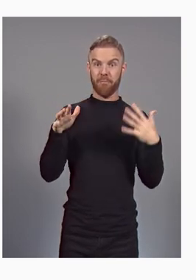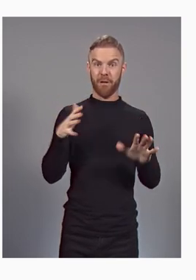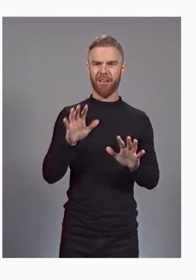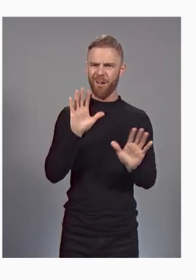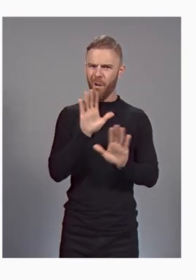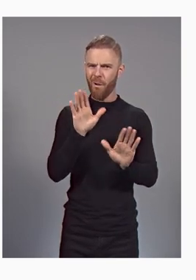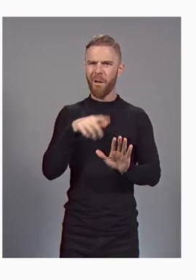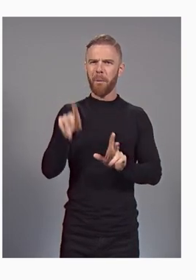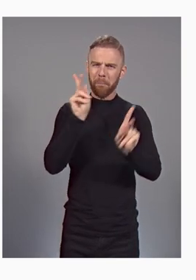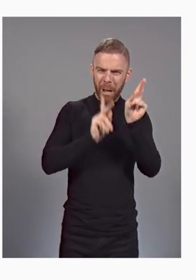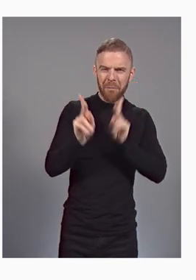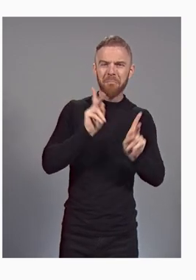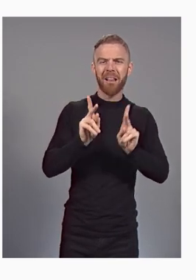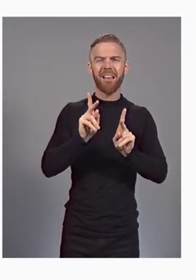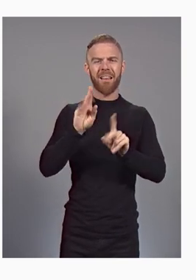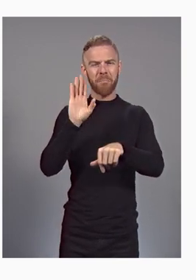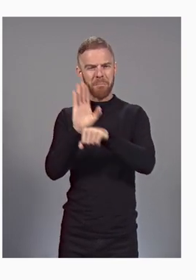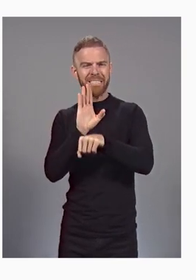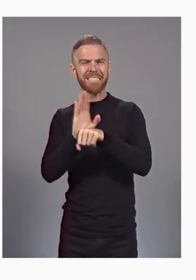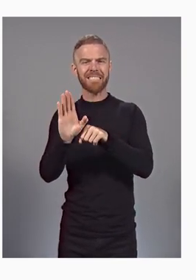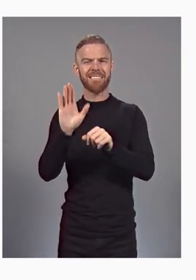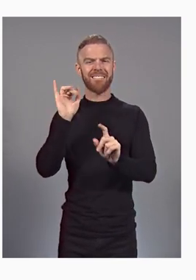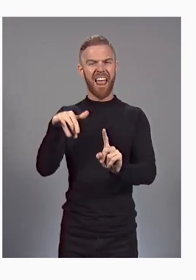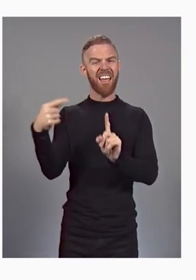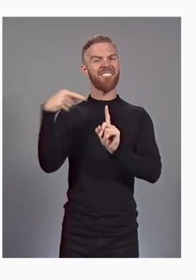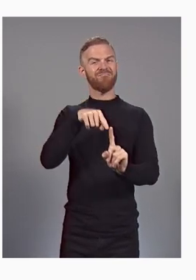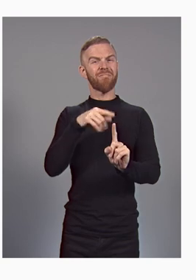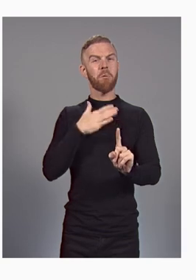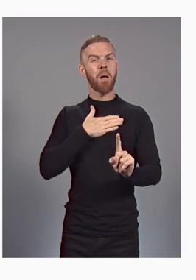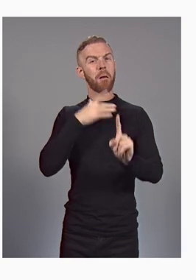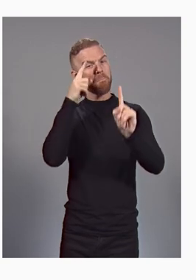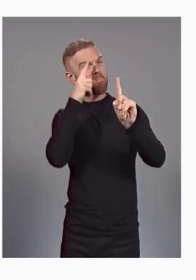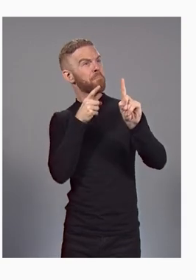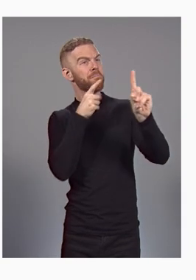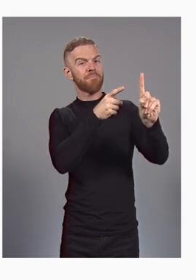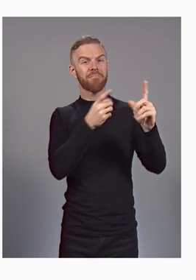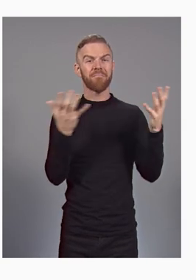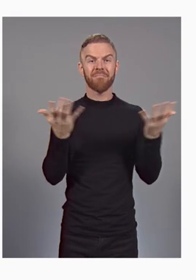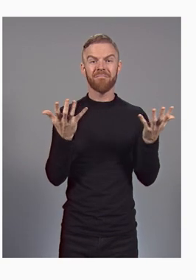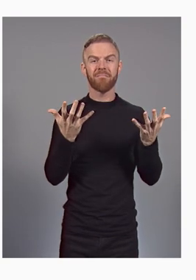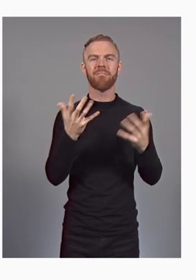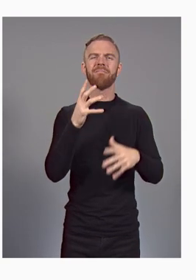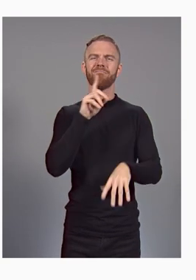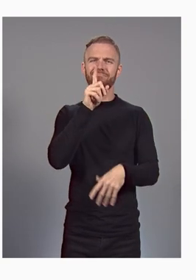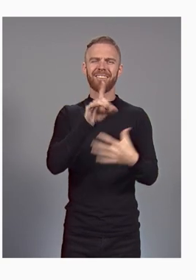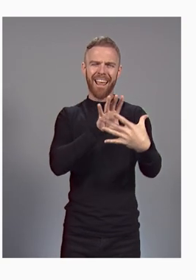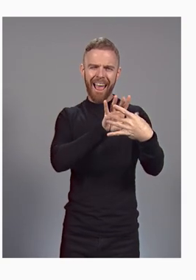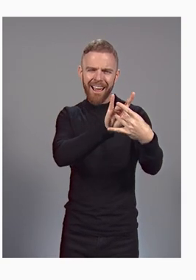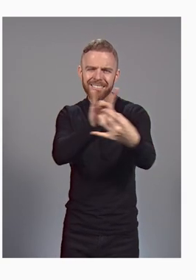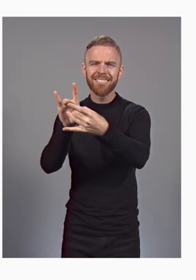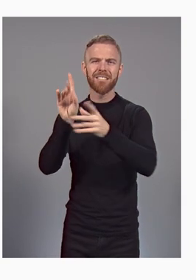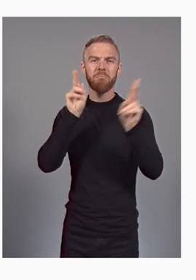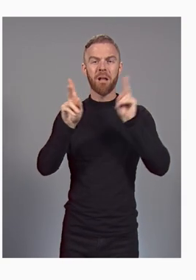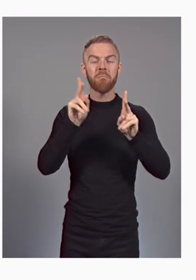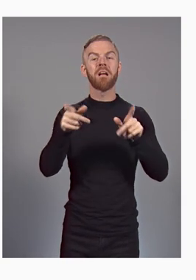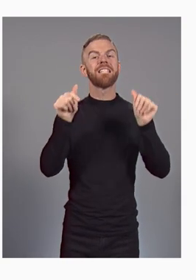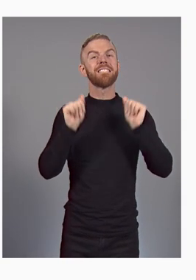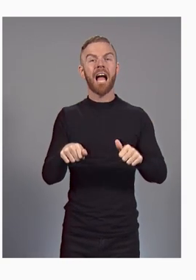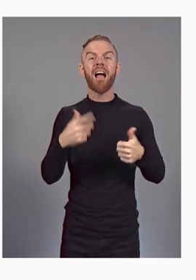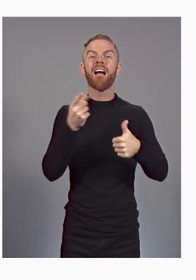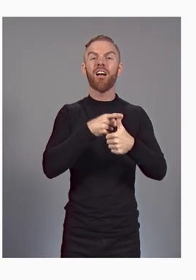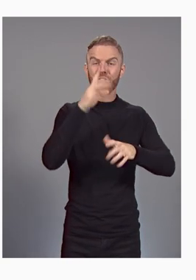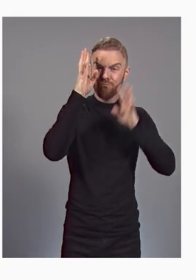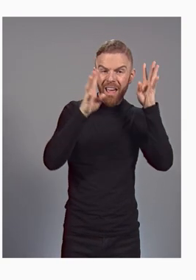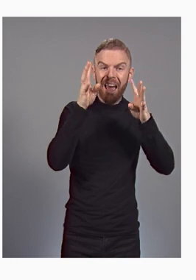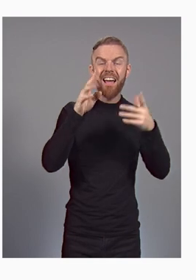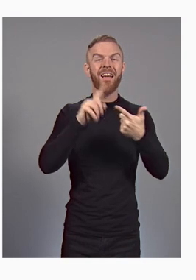real people, real organizations, and our mission is to meaningfully connect people so that they can